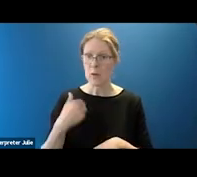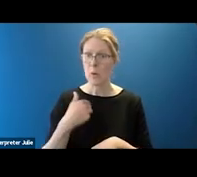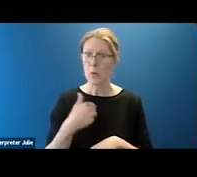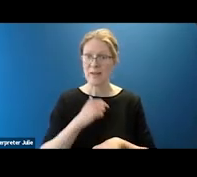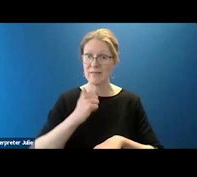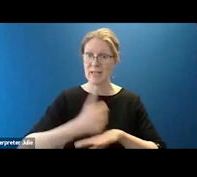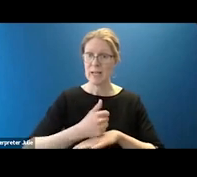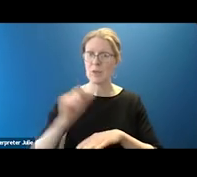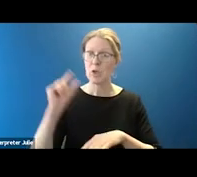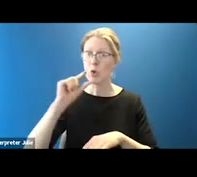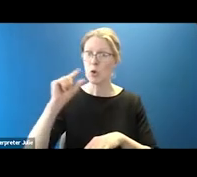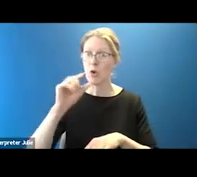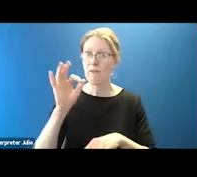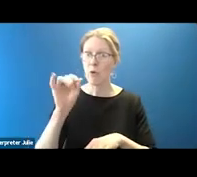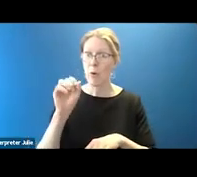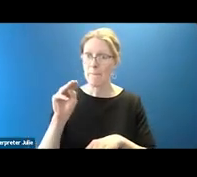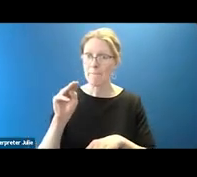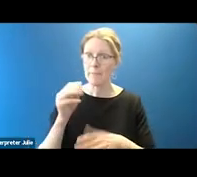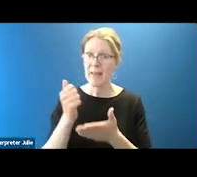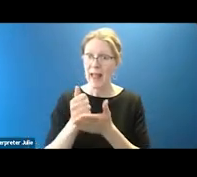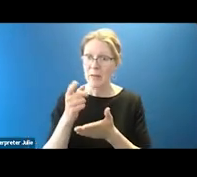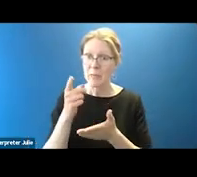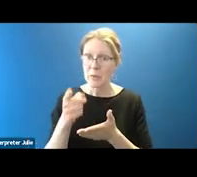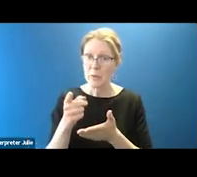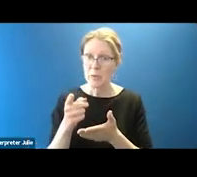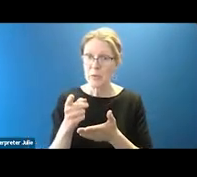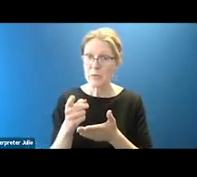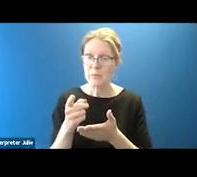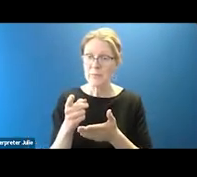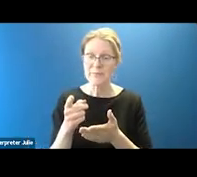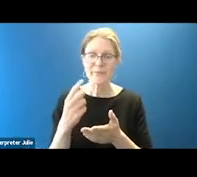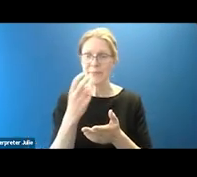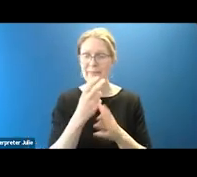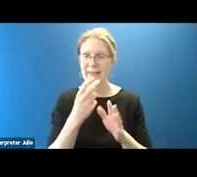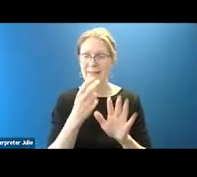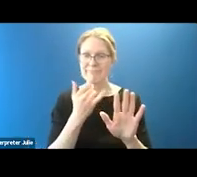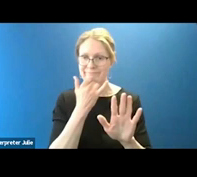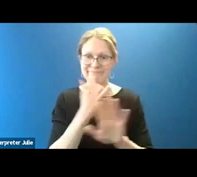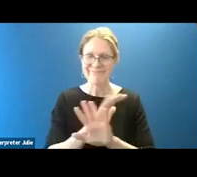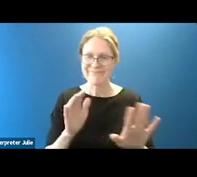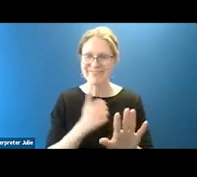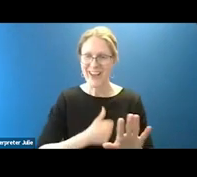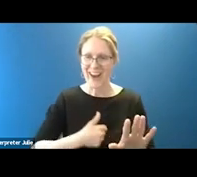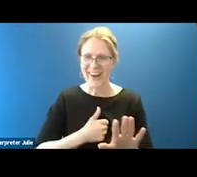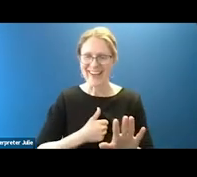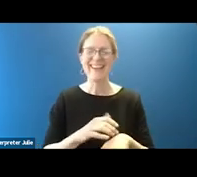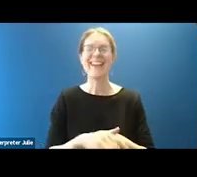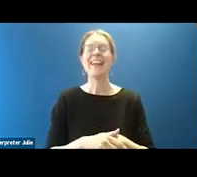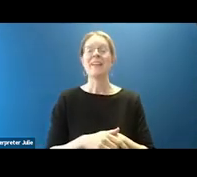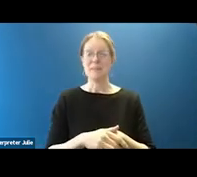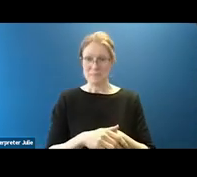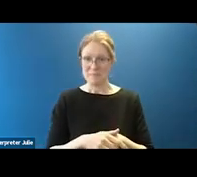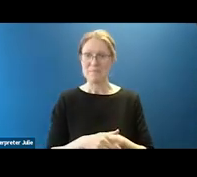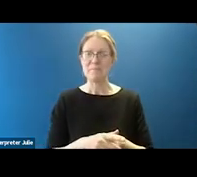a Google form to help you fill out. I'm sorry, let me try that again. It's getting late in the day here. Americans for the Arts and the Arts